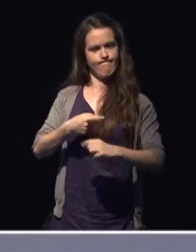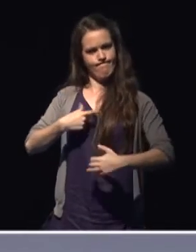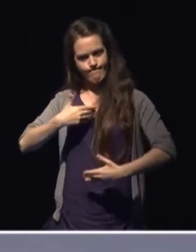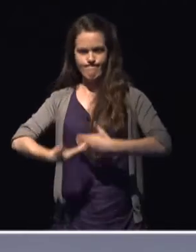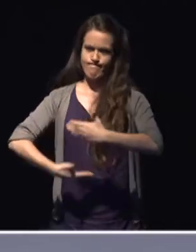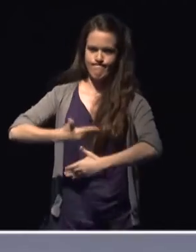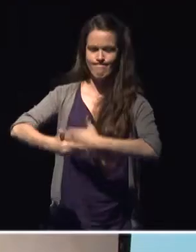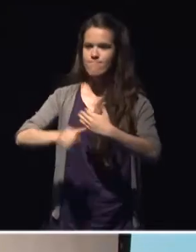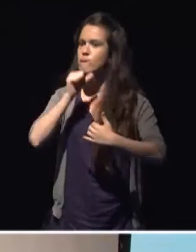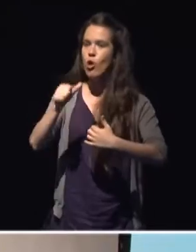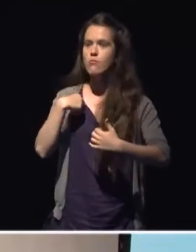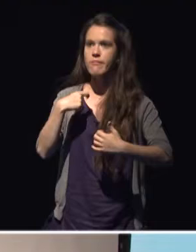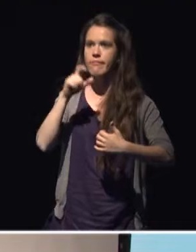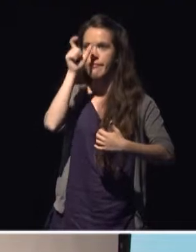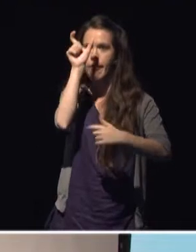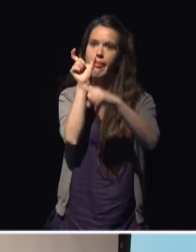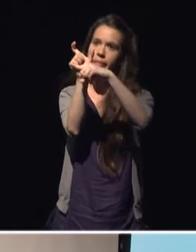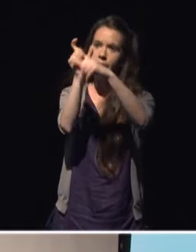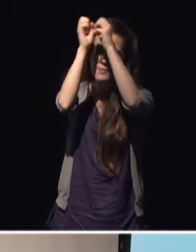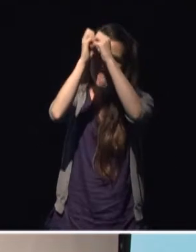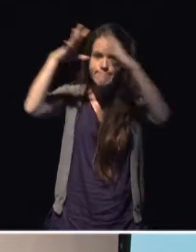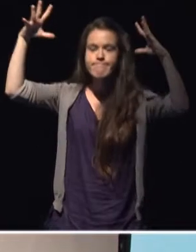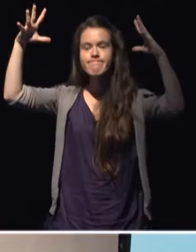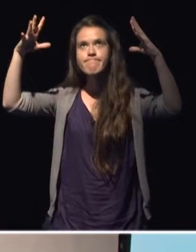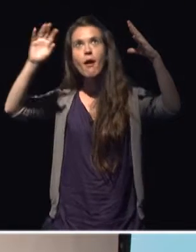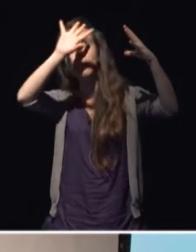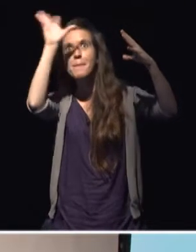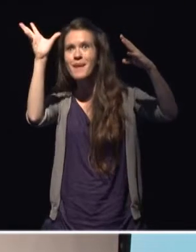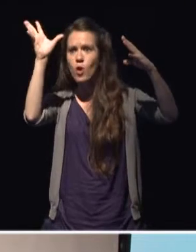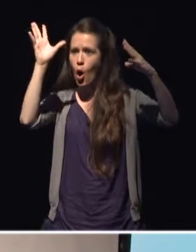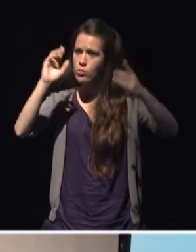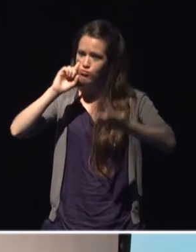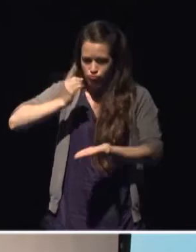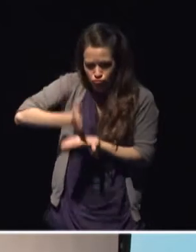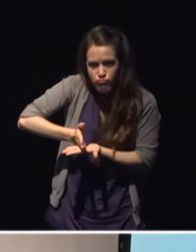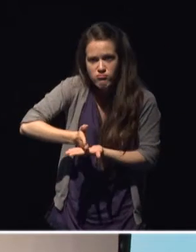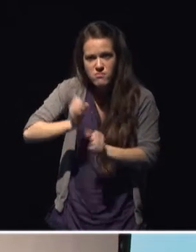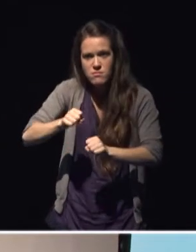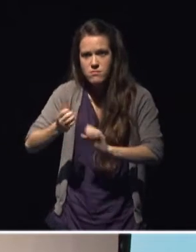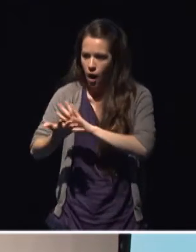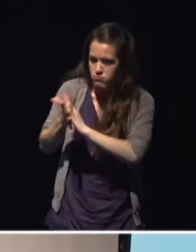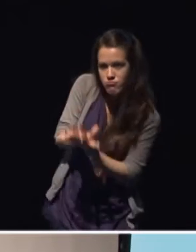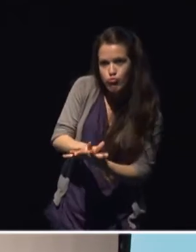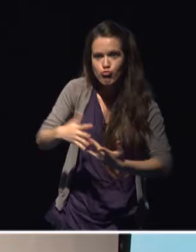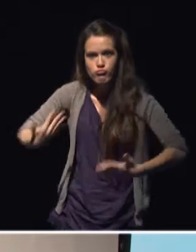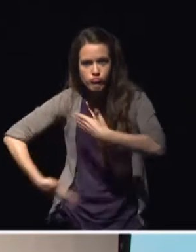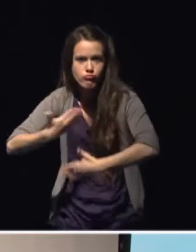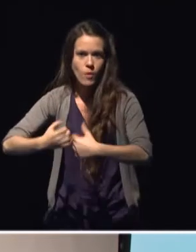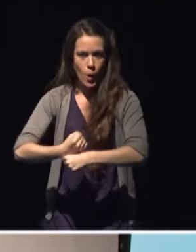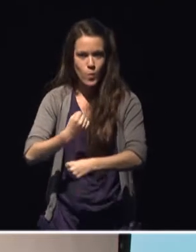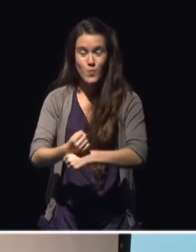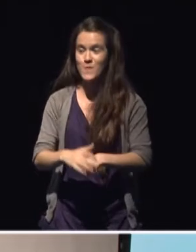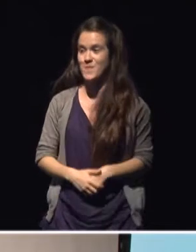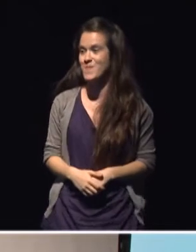concept that is here like any other concept it's a real concept that can be put into practice thanks a lot to